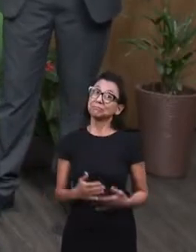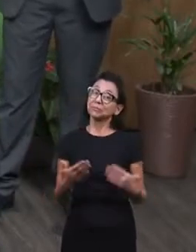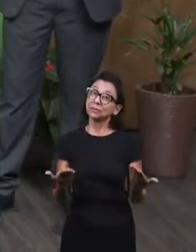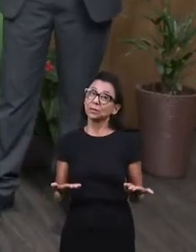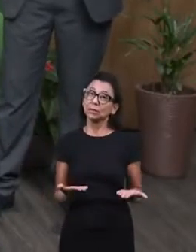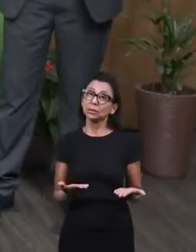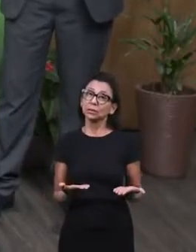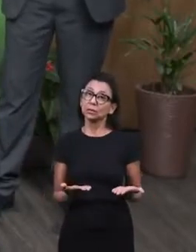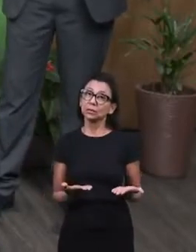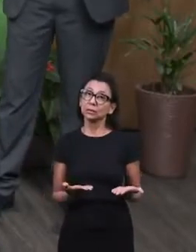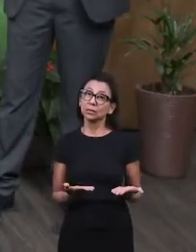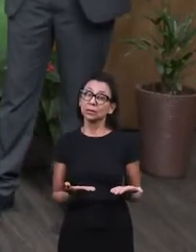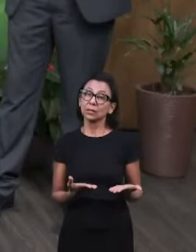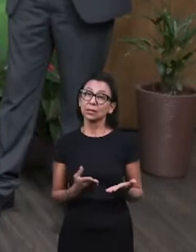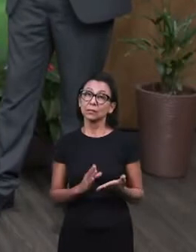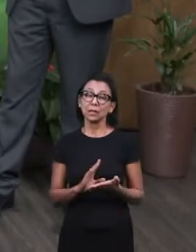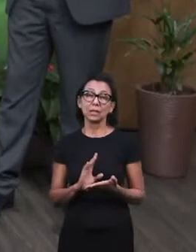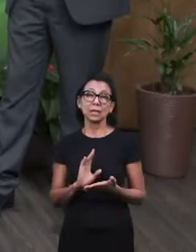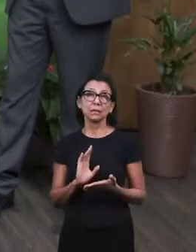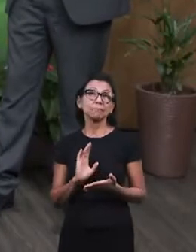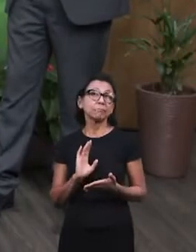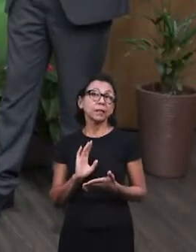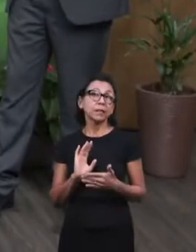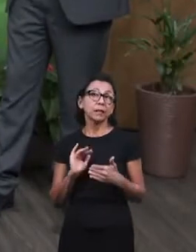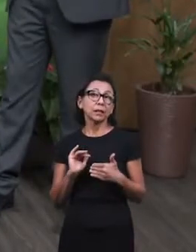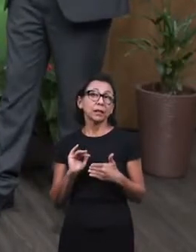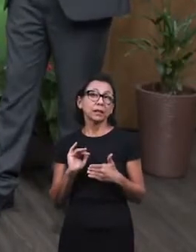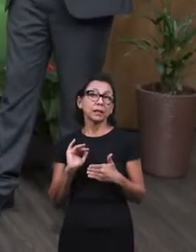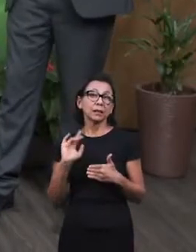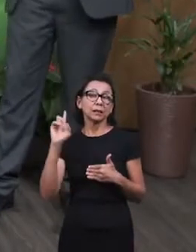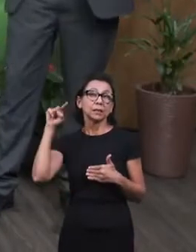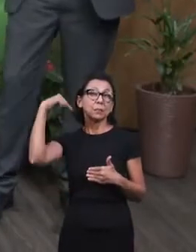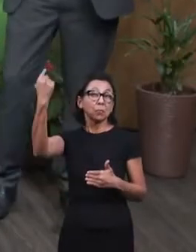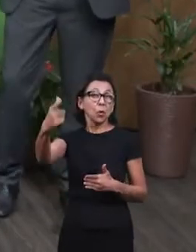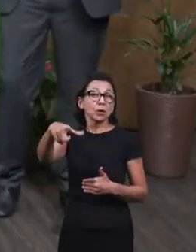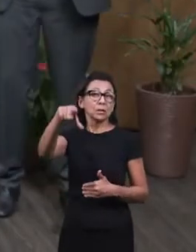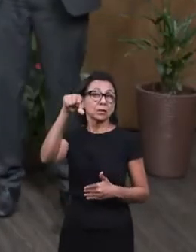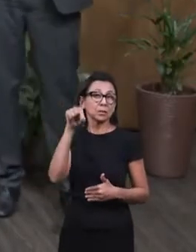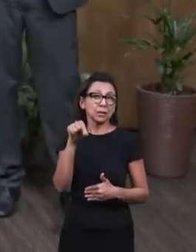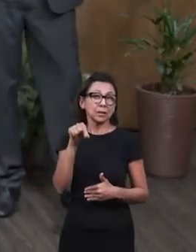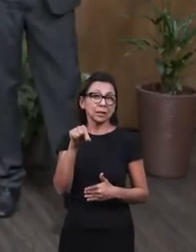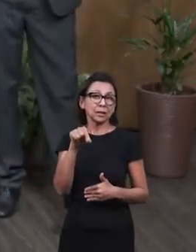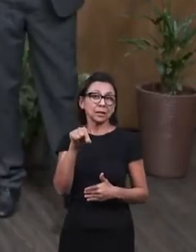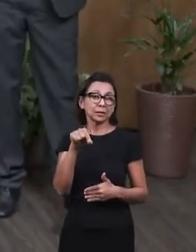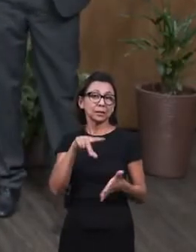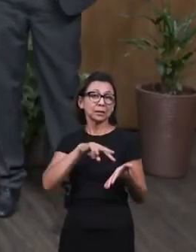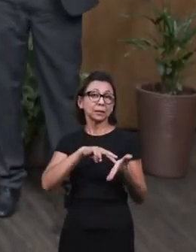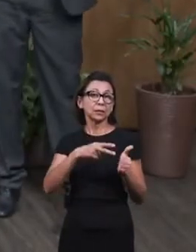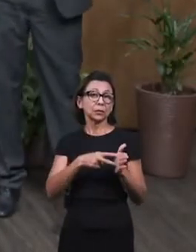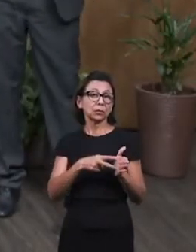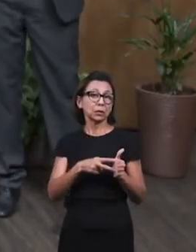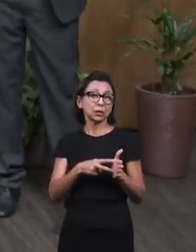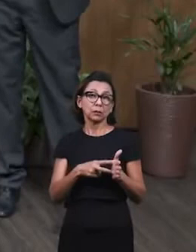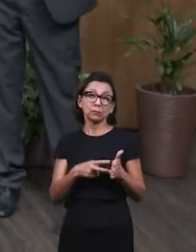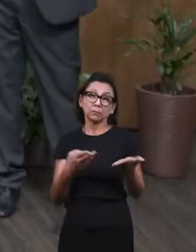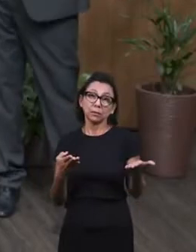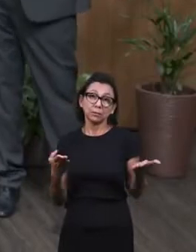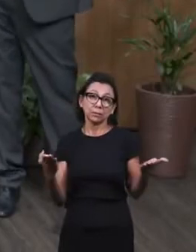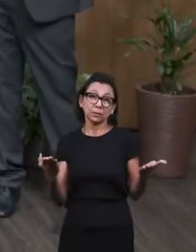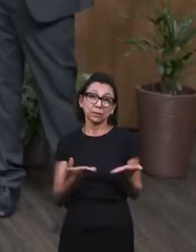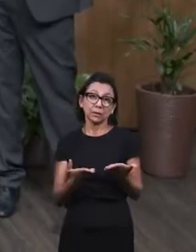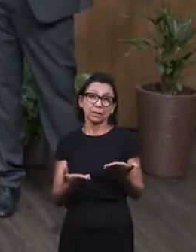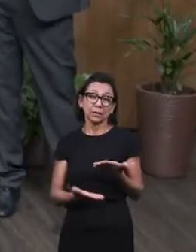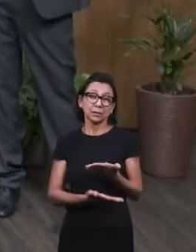already making his choice. He's choosing eternity without God. And this because if any of us